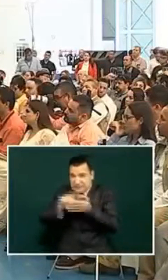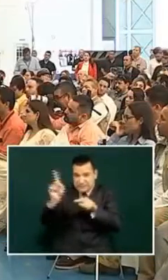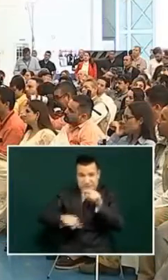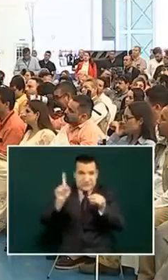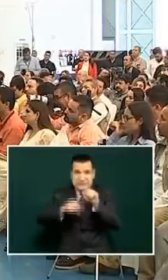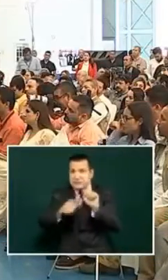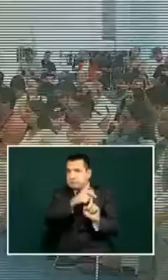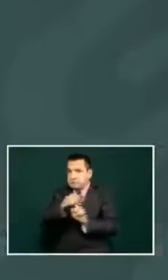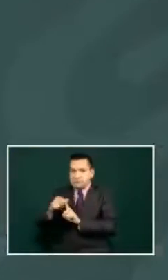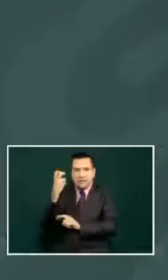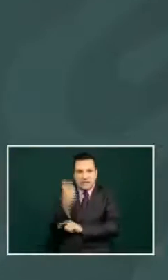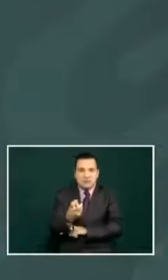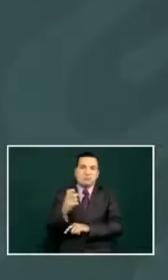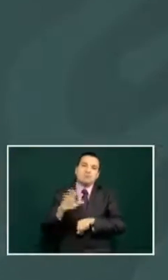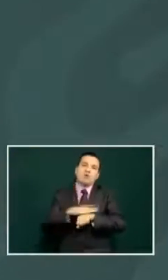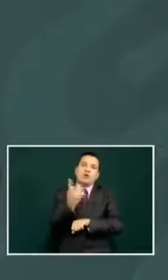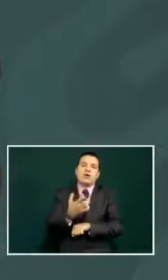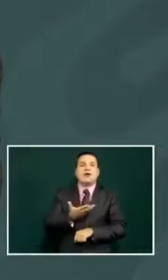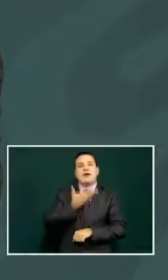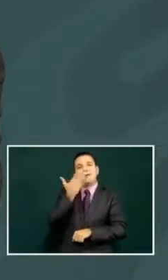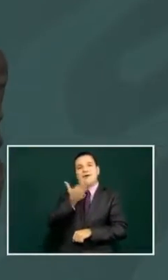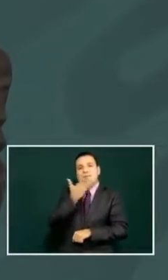it was a bad habit they had